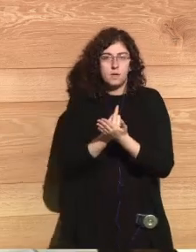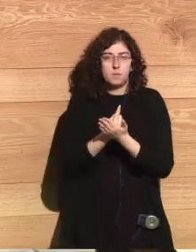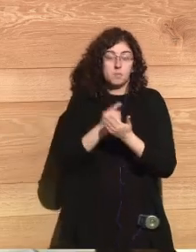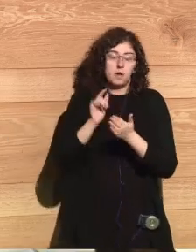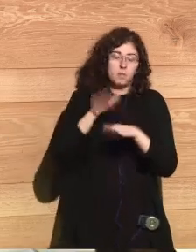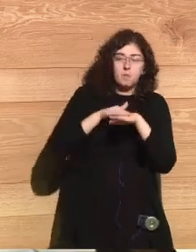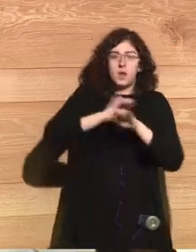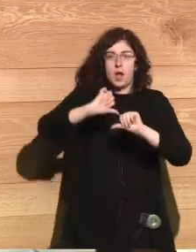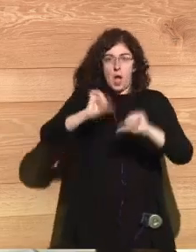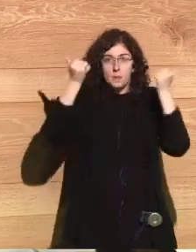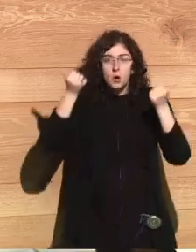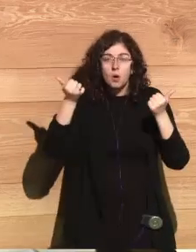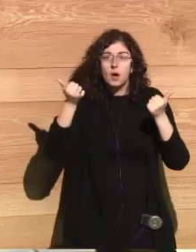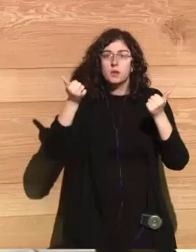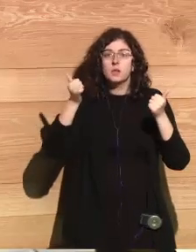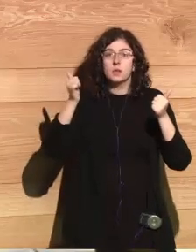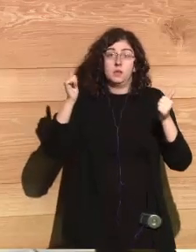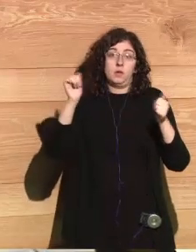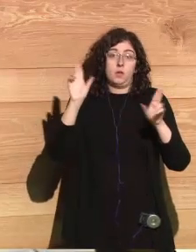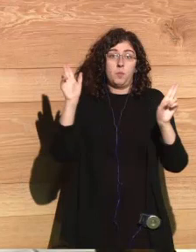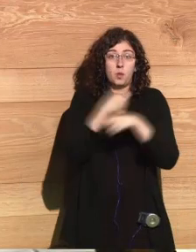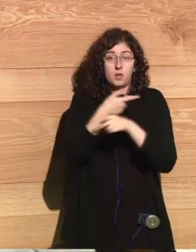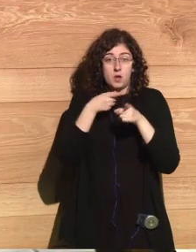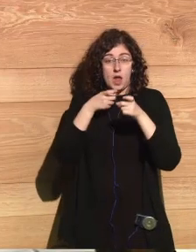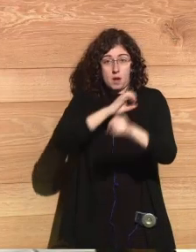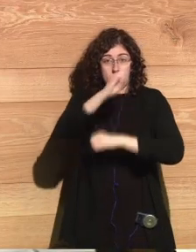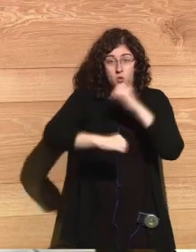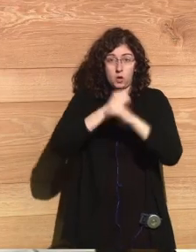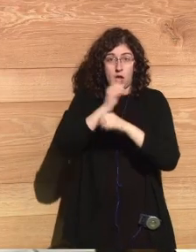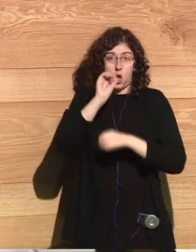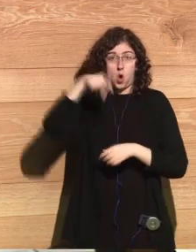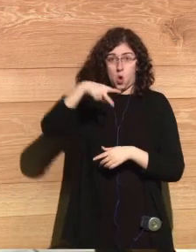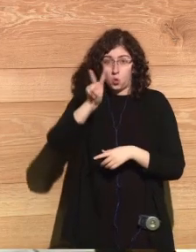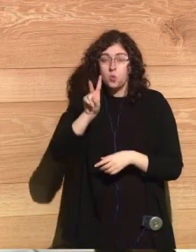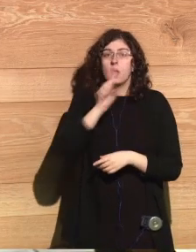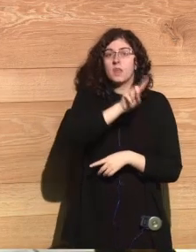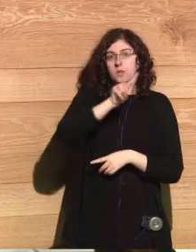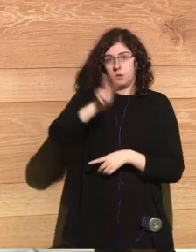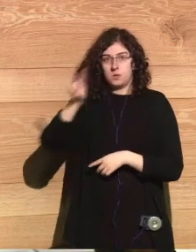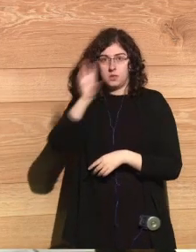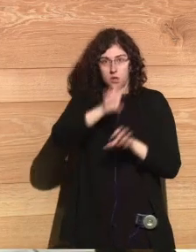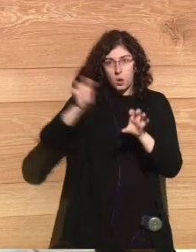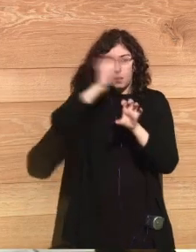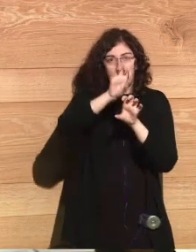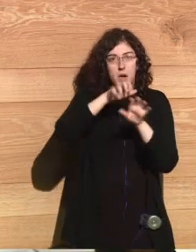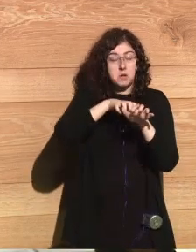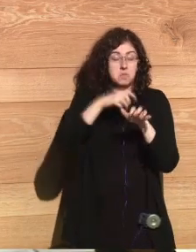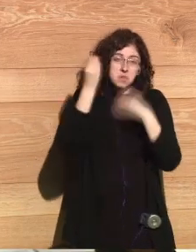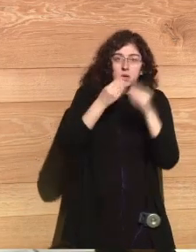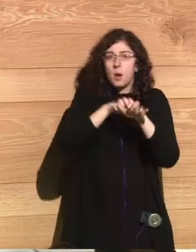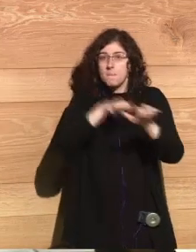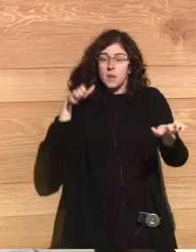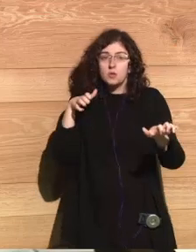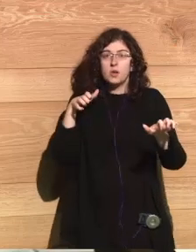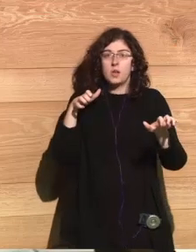sign or pass, sorry, a treaty on the prohibition of nuclear weapons, the United Nations. 122 countries is a